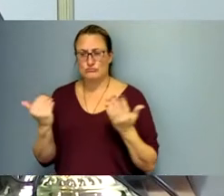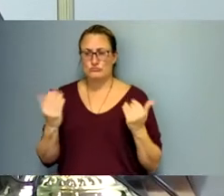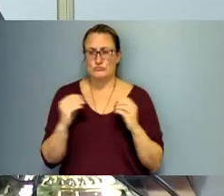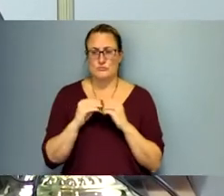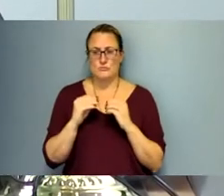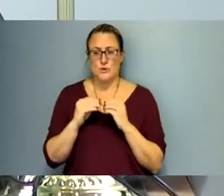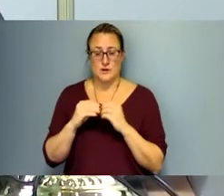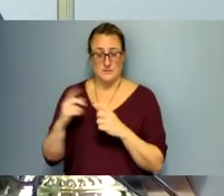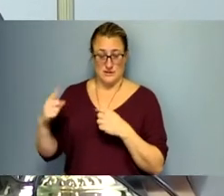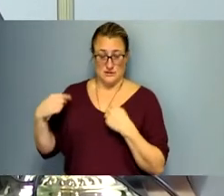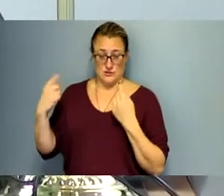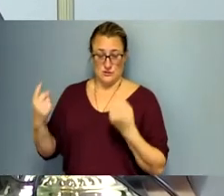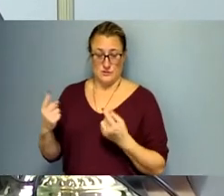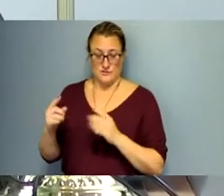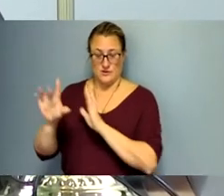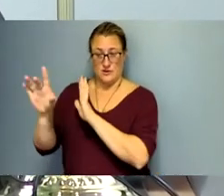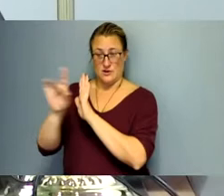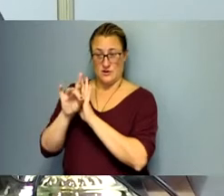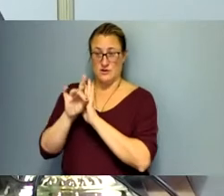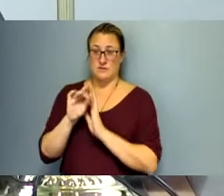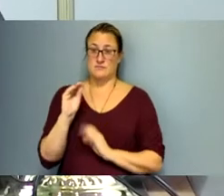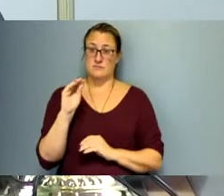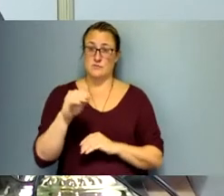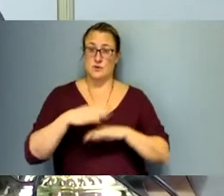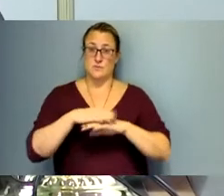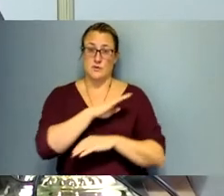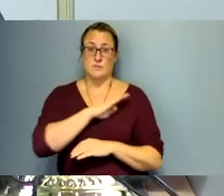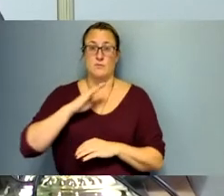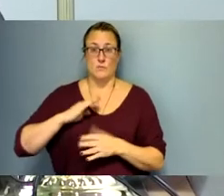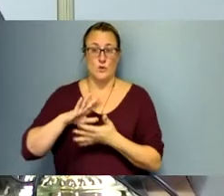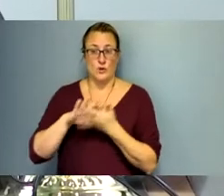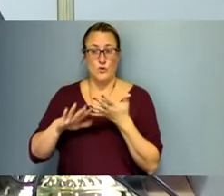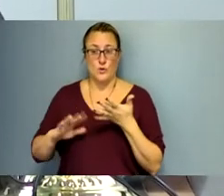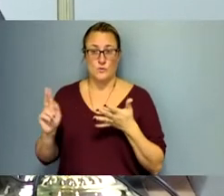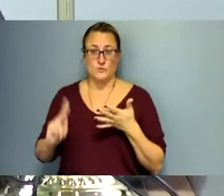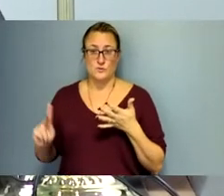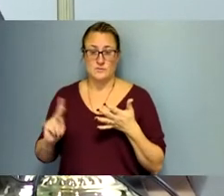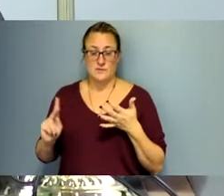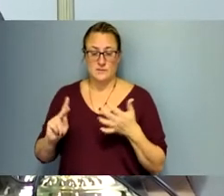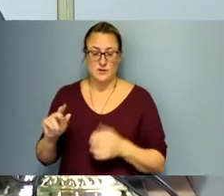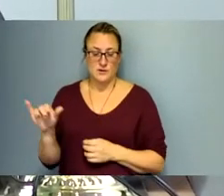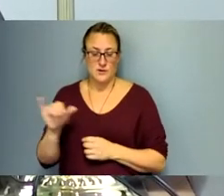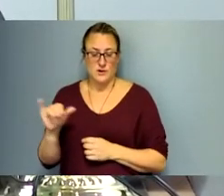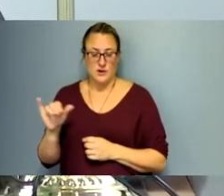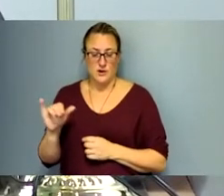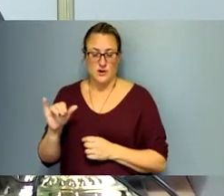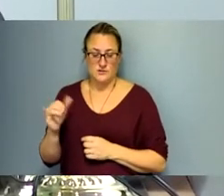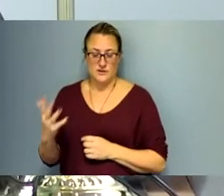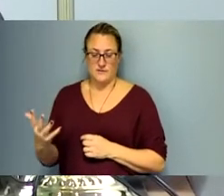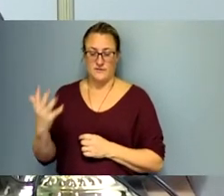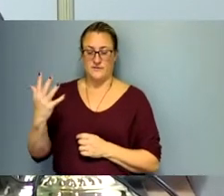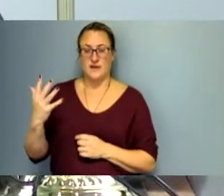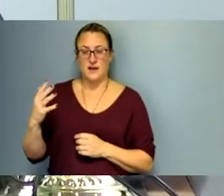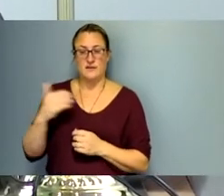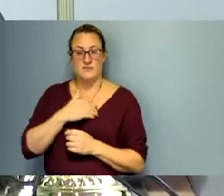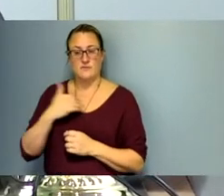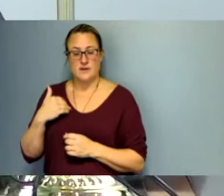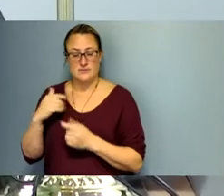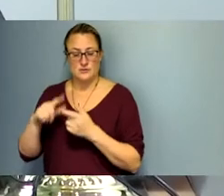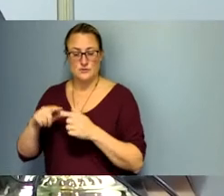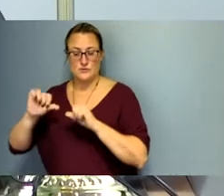motion to appoint those individuals, as well as five members to the Area Incien Aging,